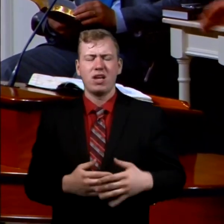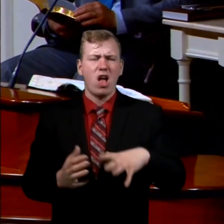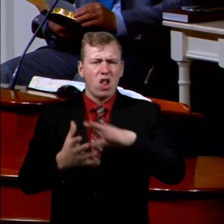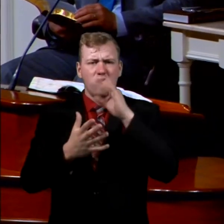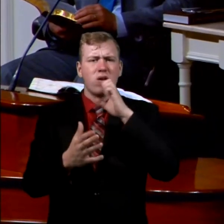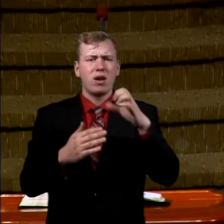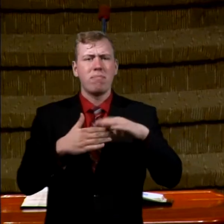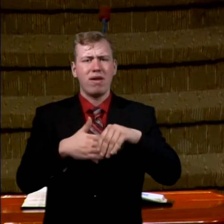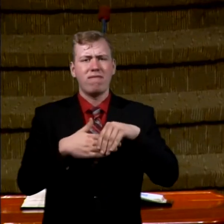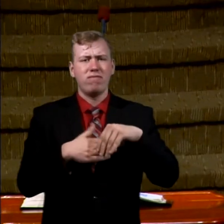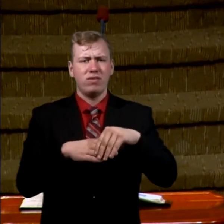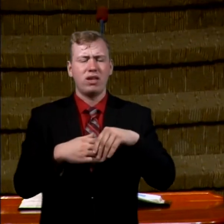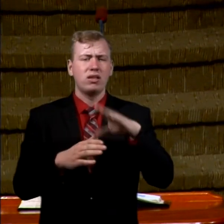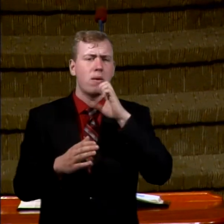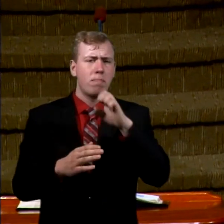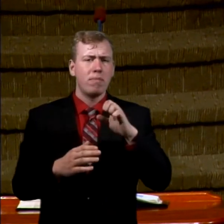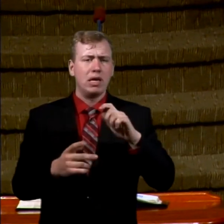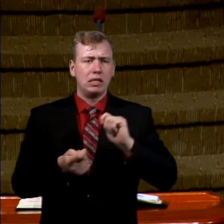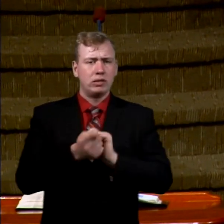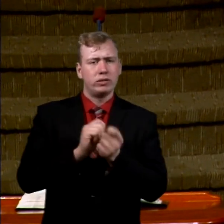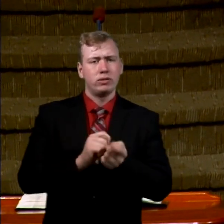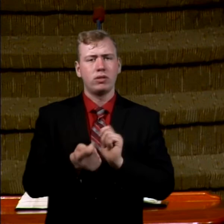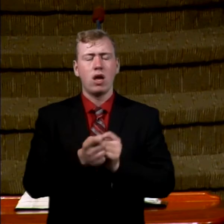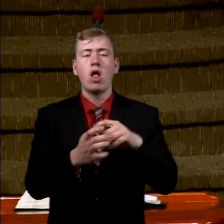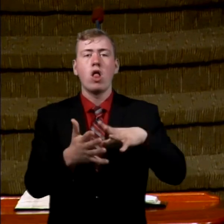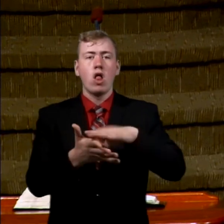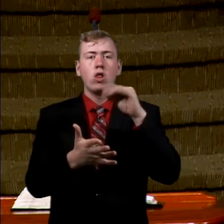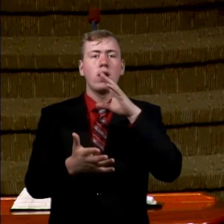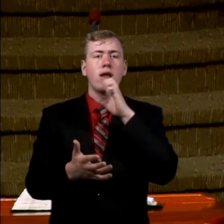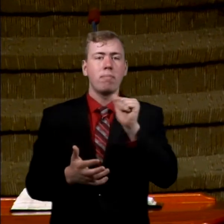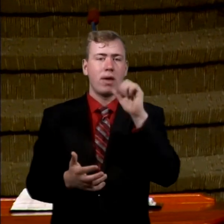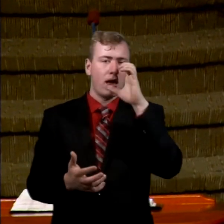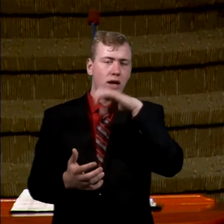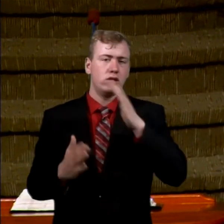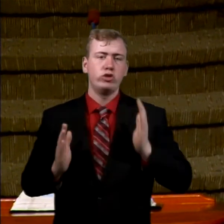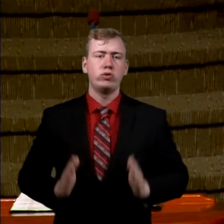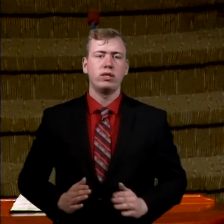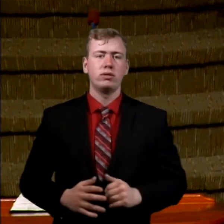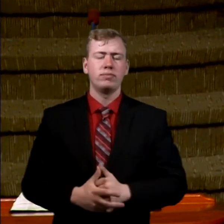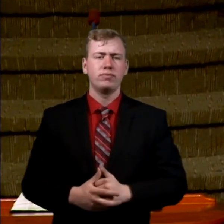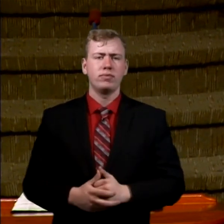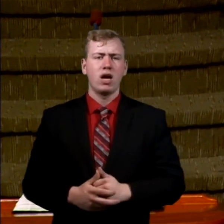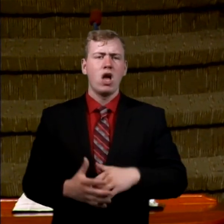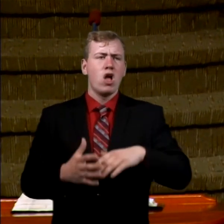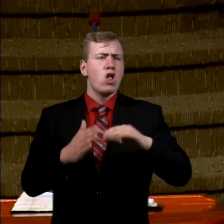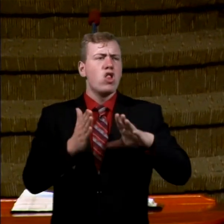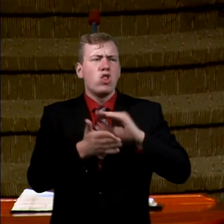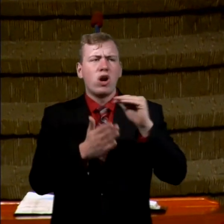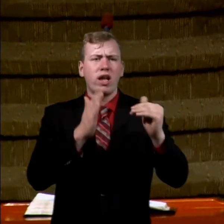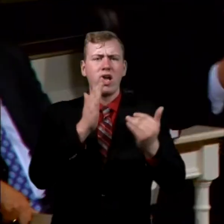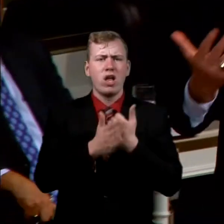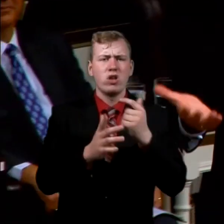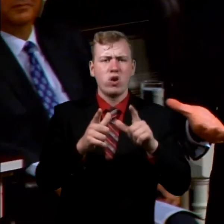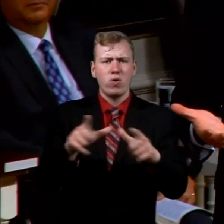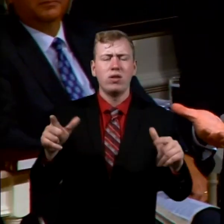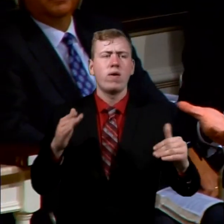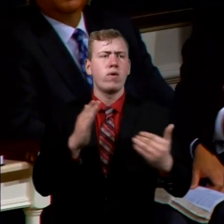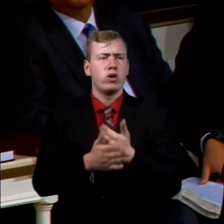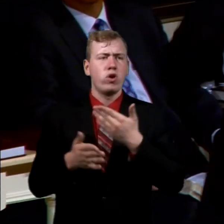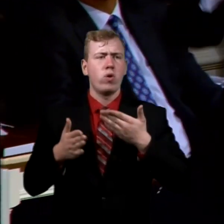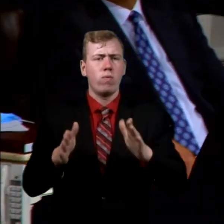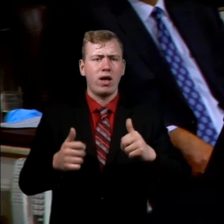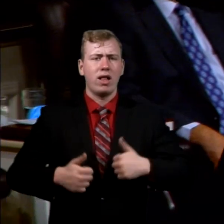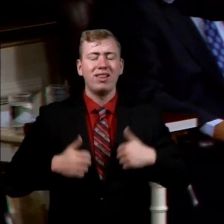be flexible. Learning to be adjusting. And then learning to be a stranger. Learning a new language. A new way of life.